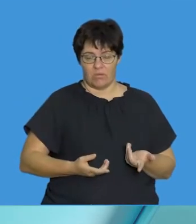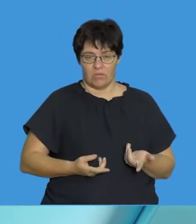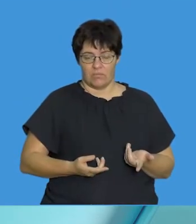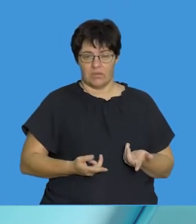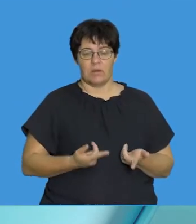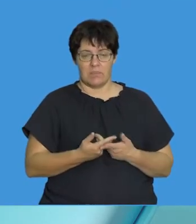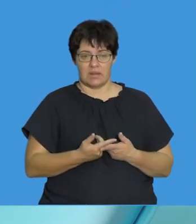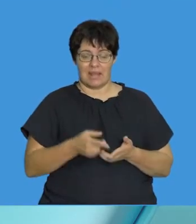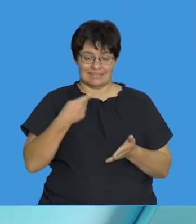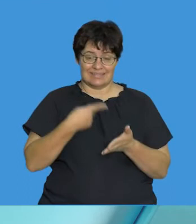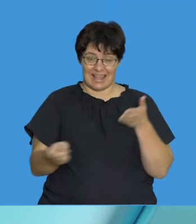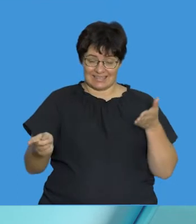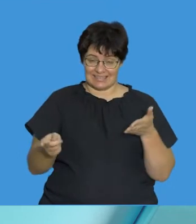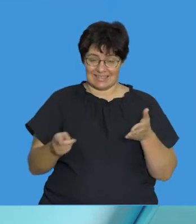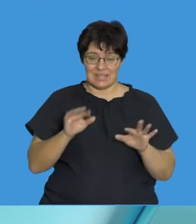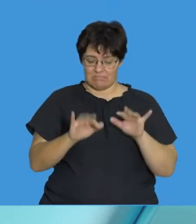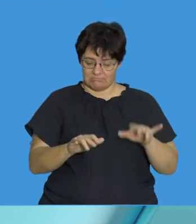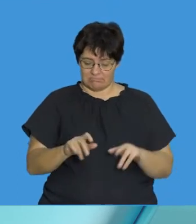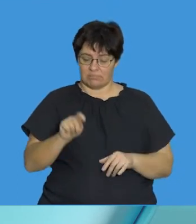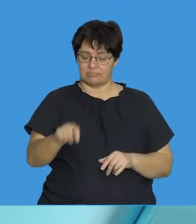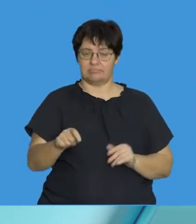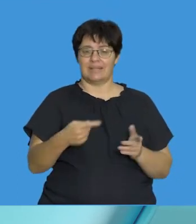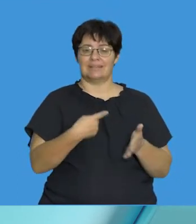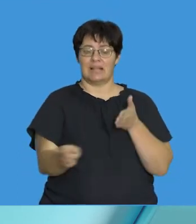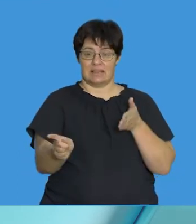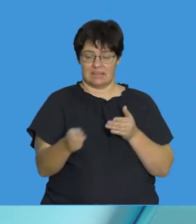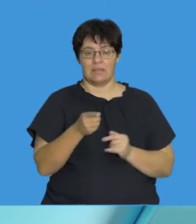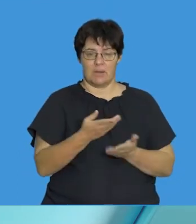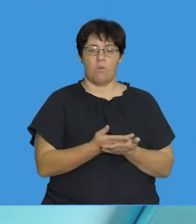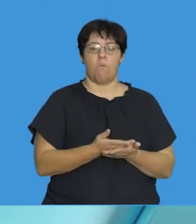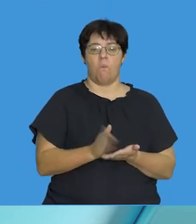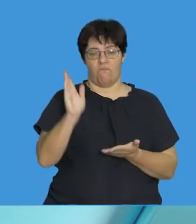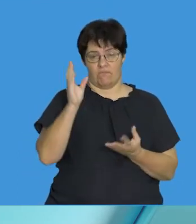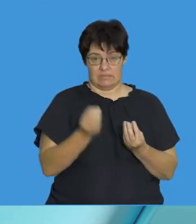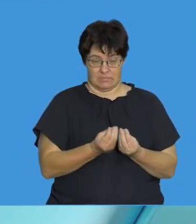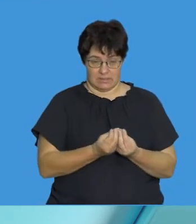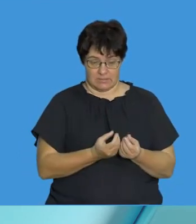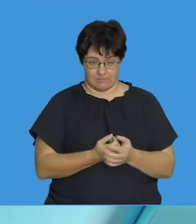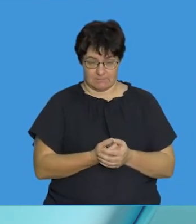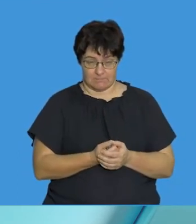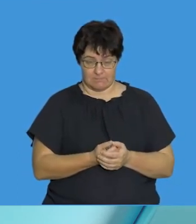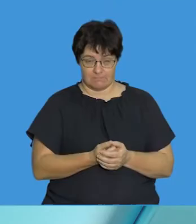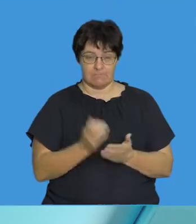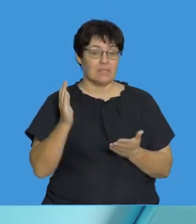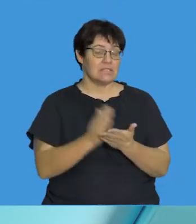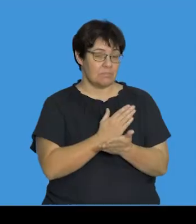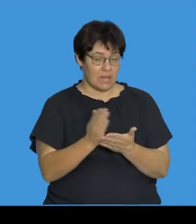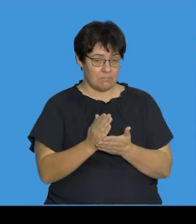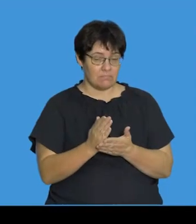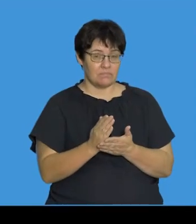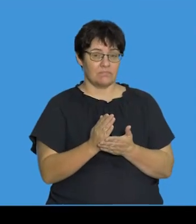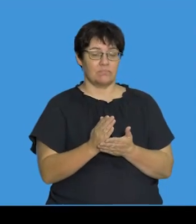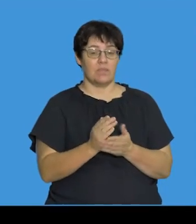you would get the delete button on your keyboard, it means removing something. Sometimes a mutation